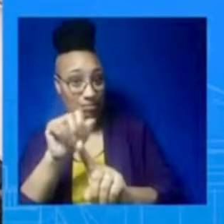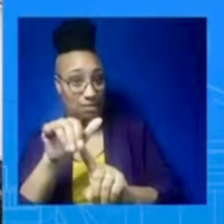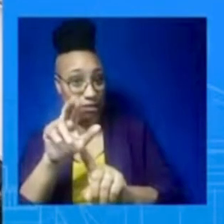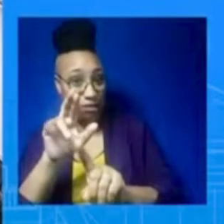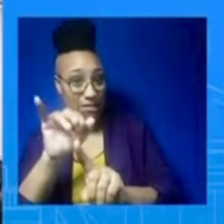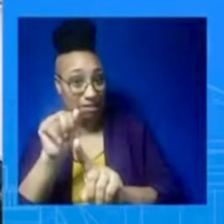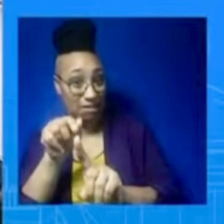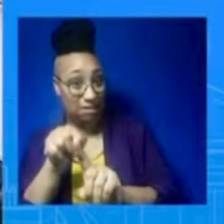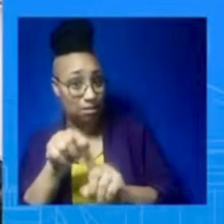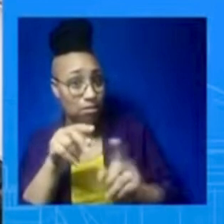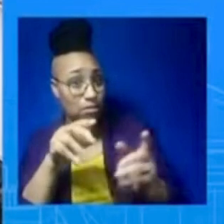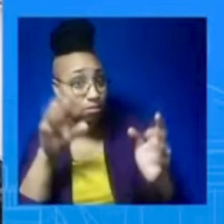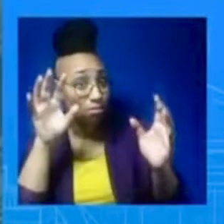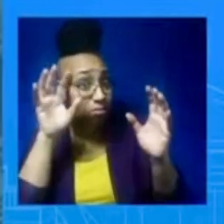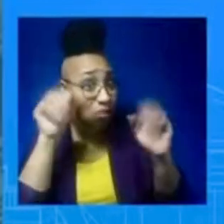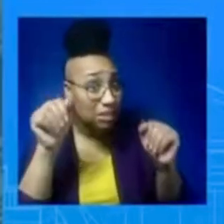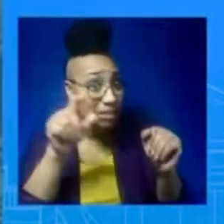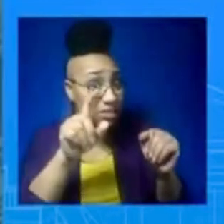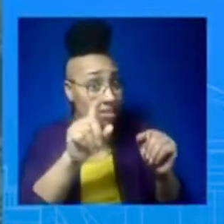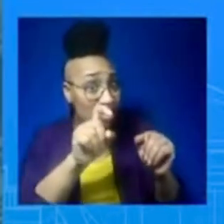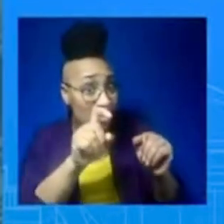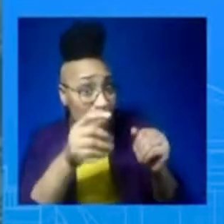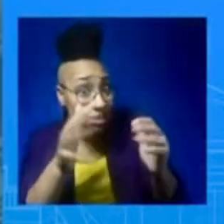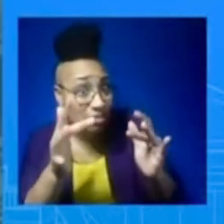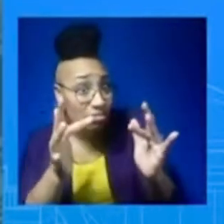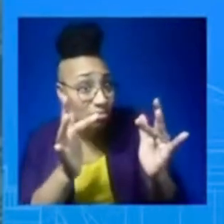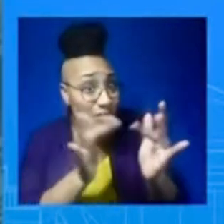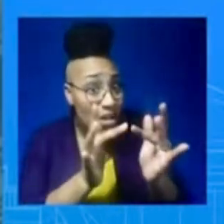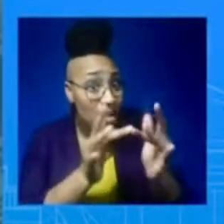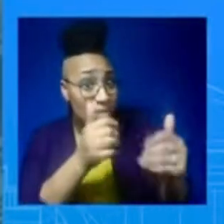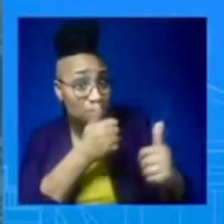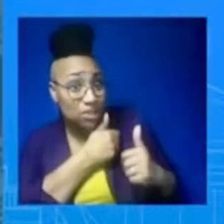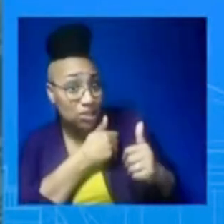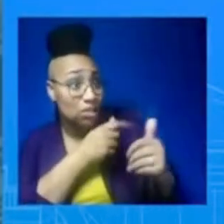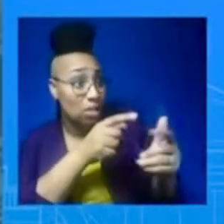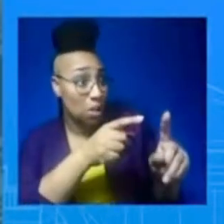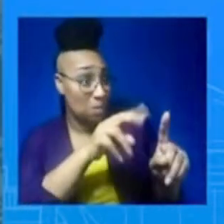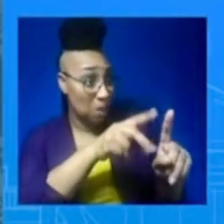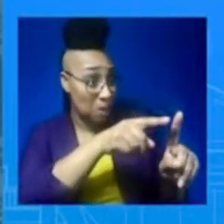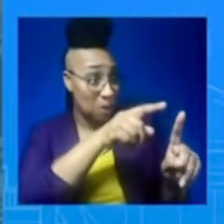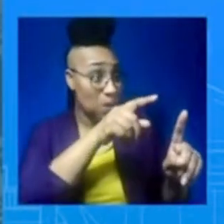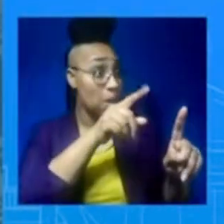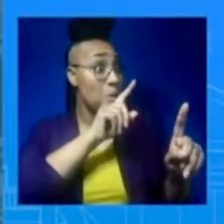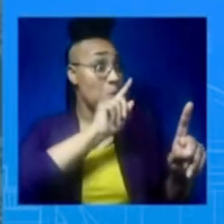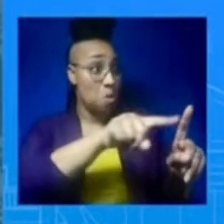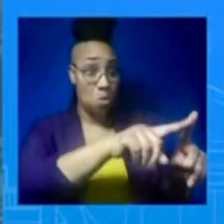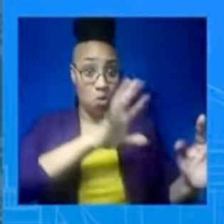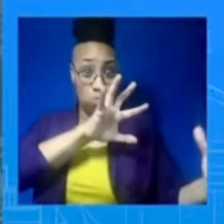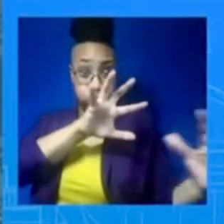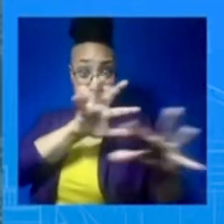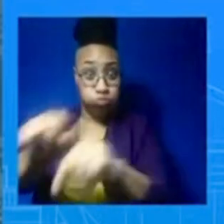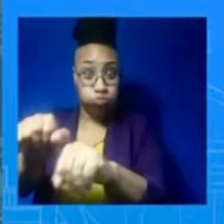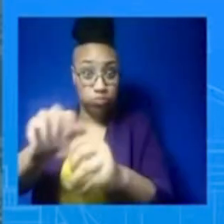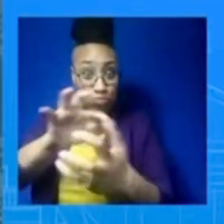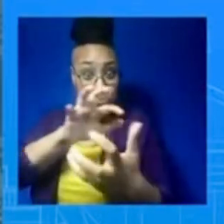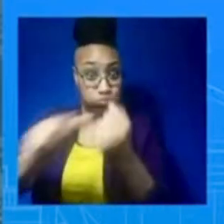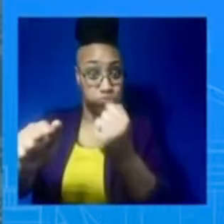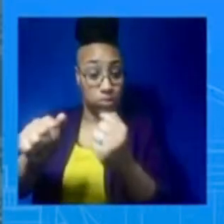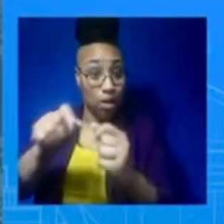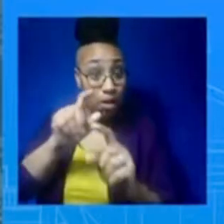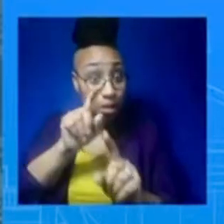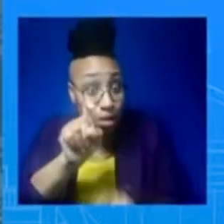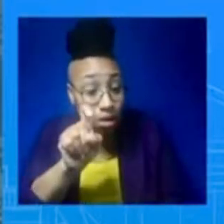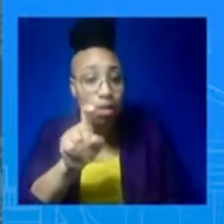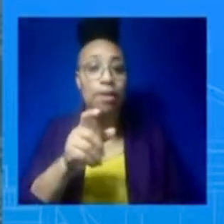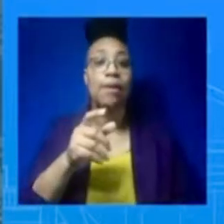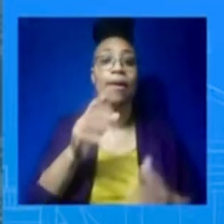relationship to that event? So, the President has been briefed. I don't have anything more to what John Kirby just laid out. He, we would, I would refer you